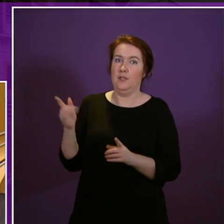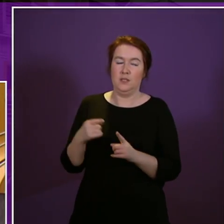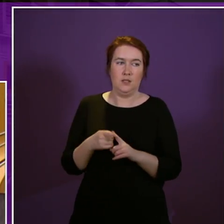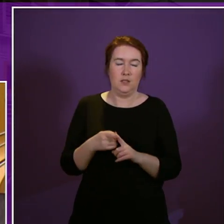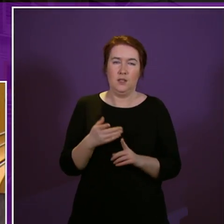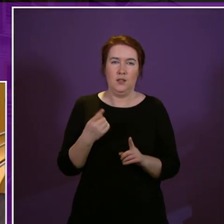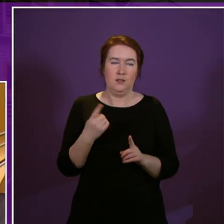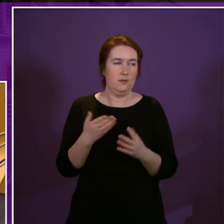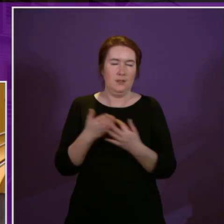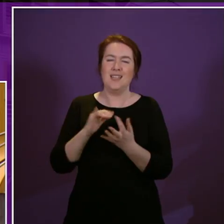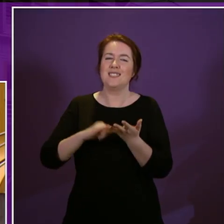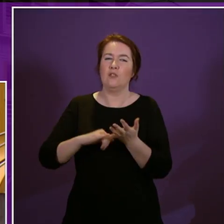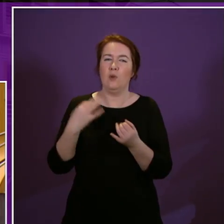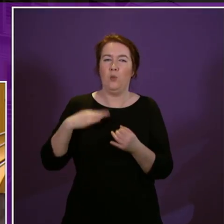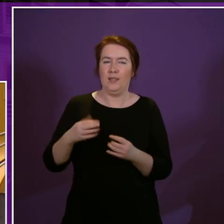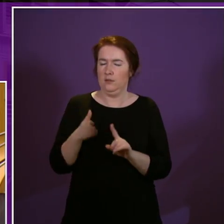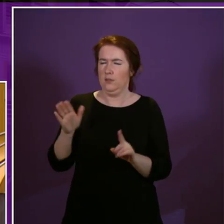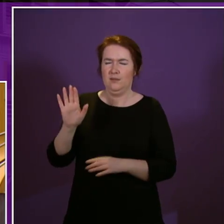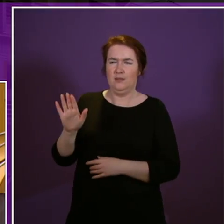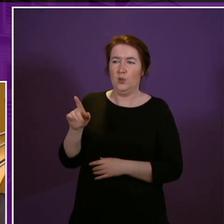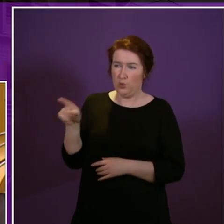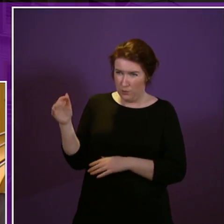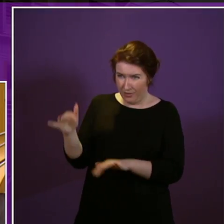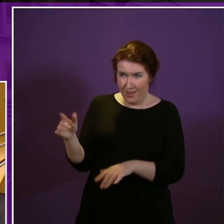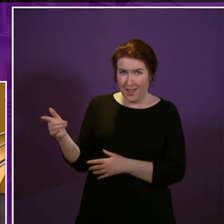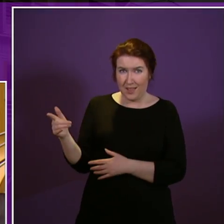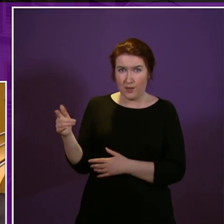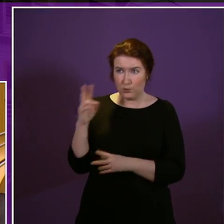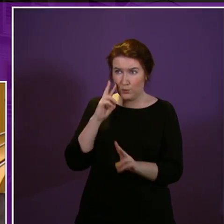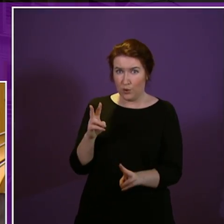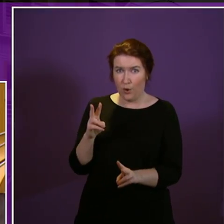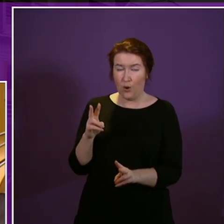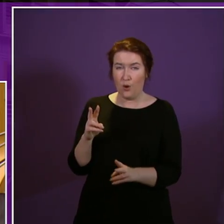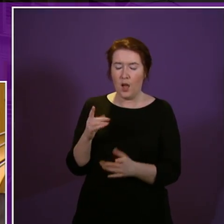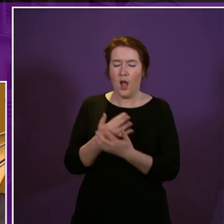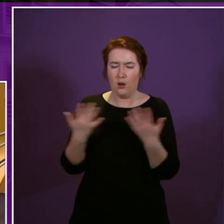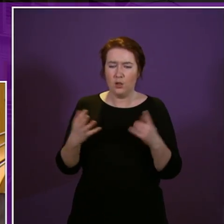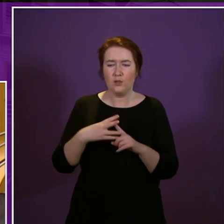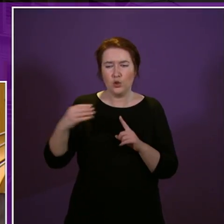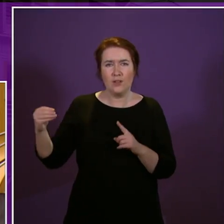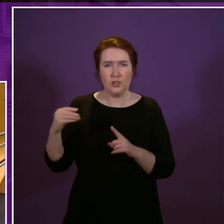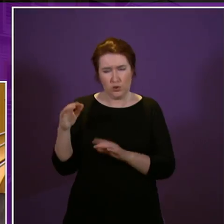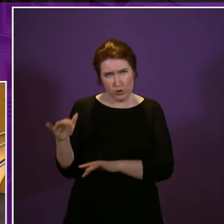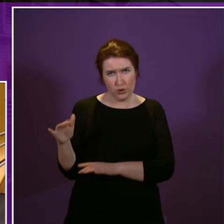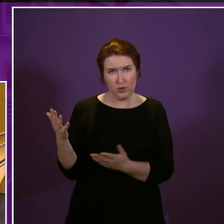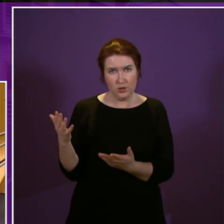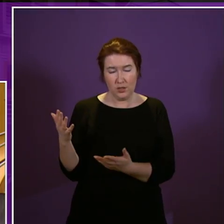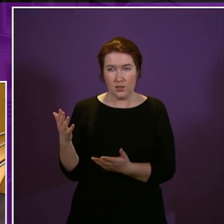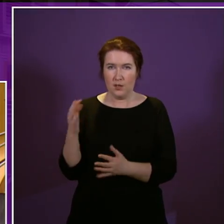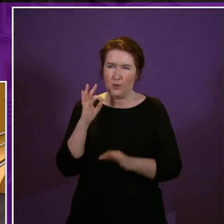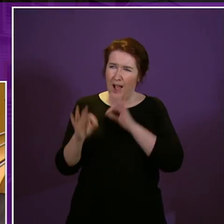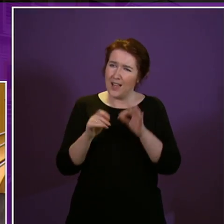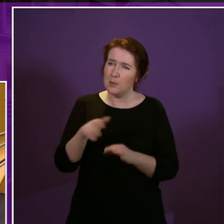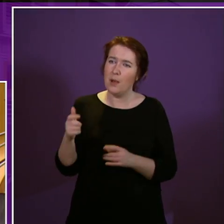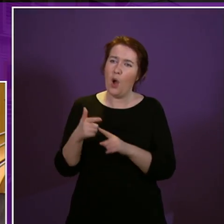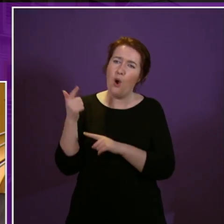feel I mean perhaps you were there you saw and I know a number of the Conservatives were there but you know to ask people how